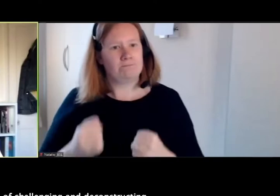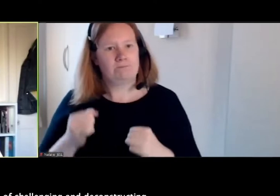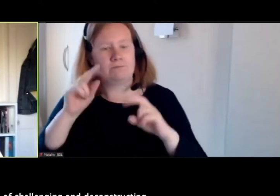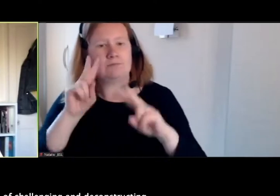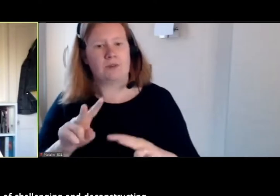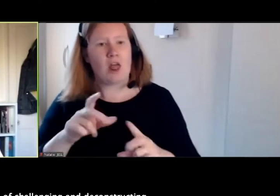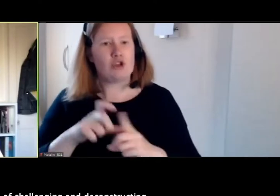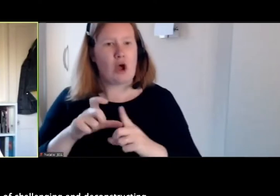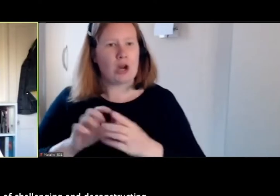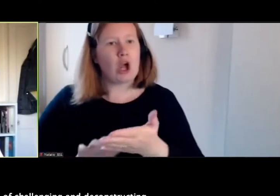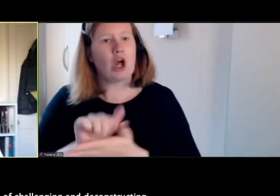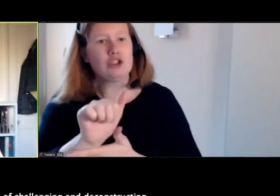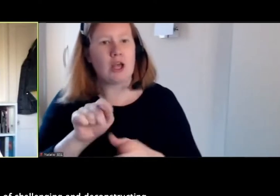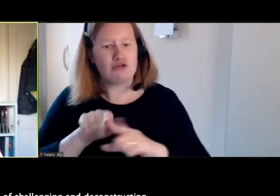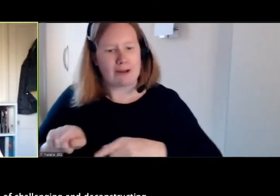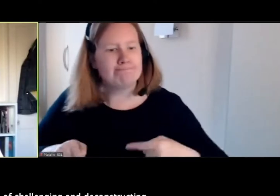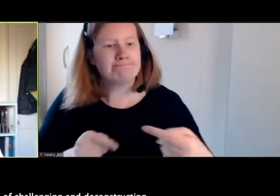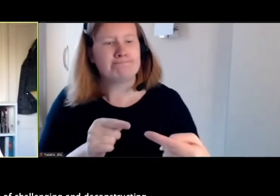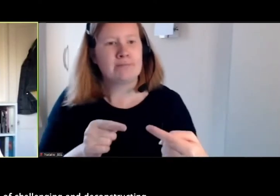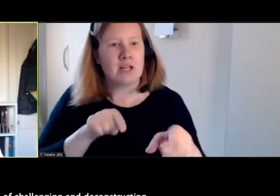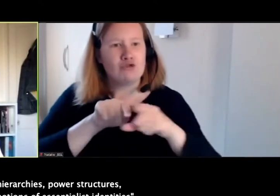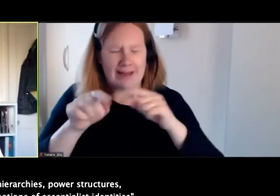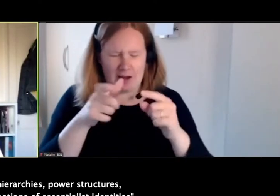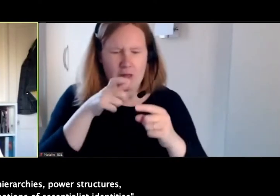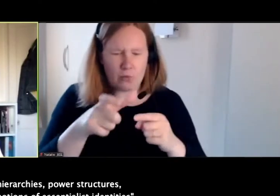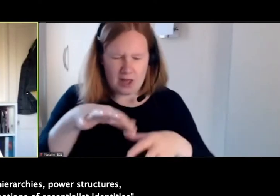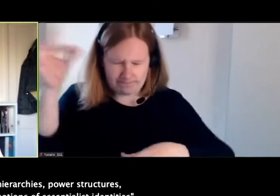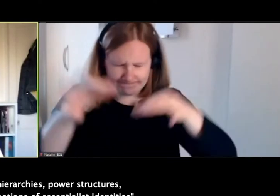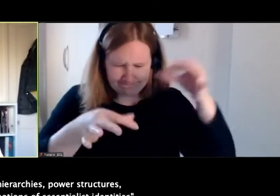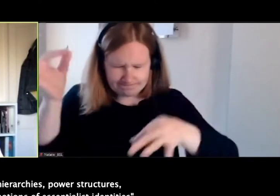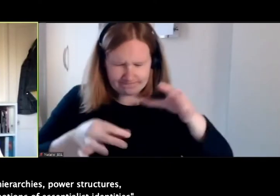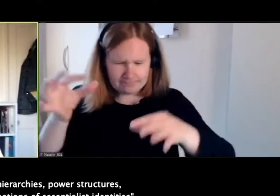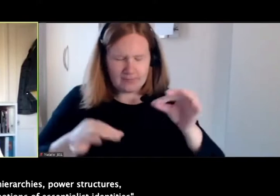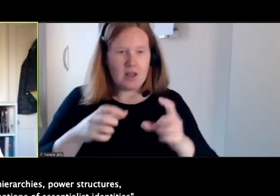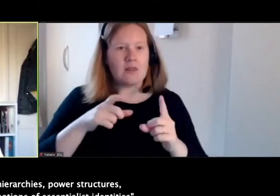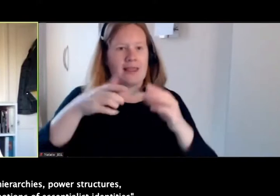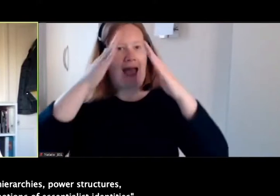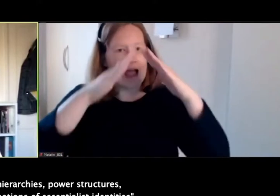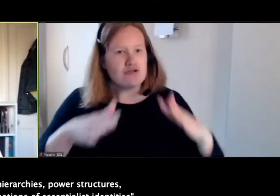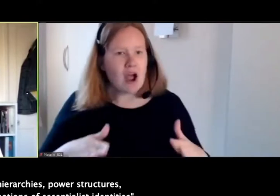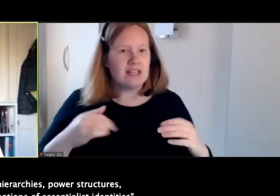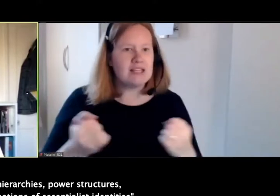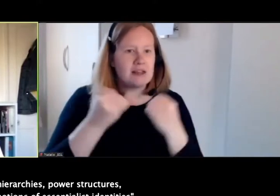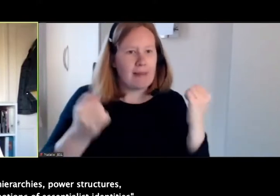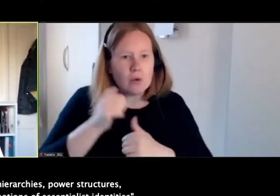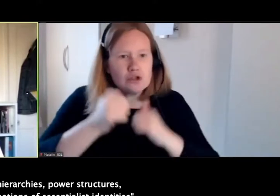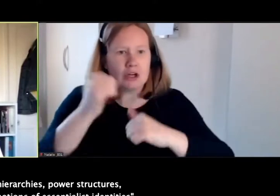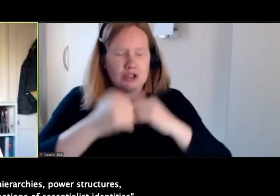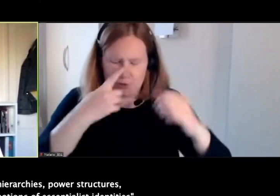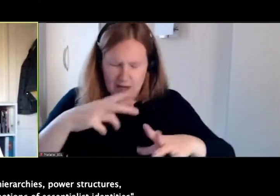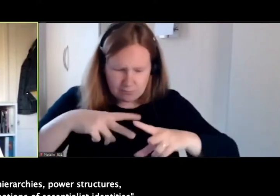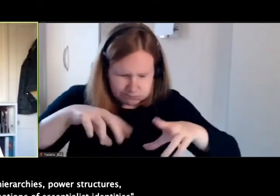a way of perhaps challenging and deconstructing dominant hierarchies, power structures, binaries